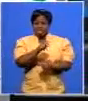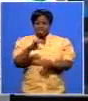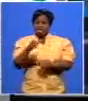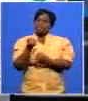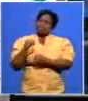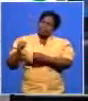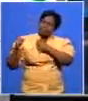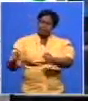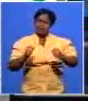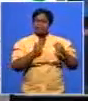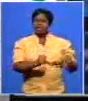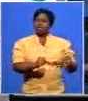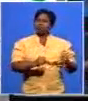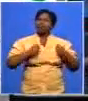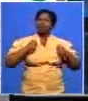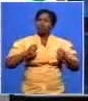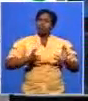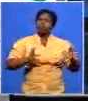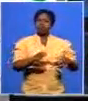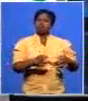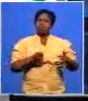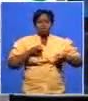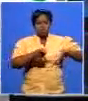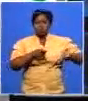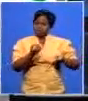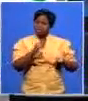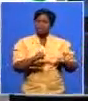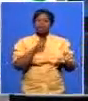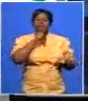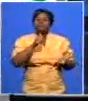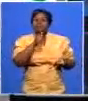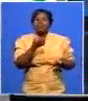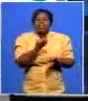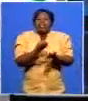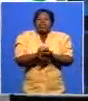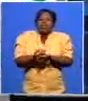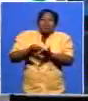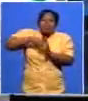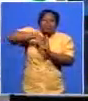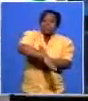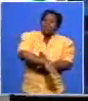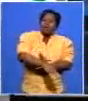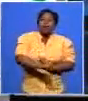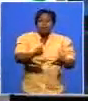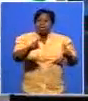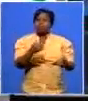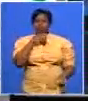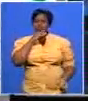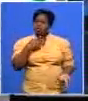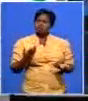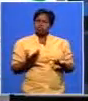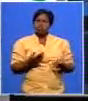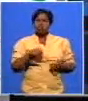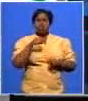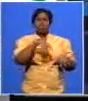to be going out of power soon despite overseering a global recession that impacted on us we lost 1